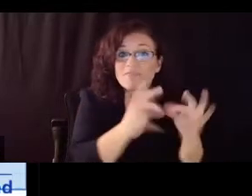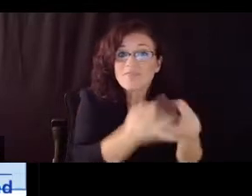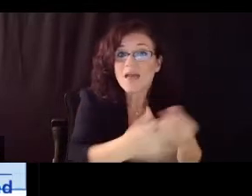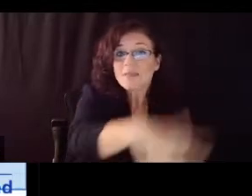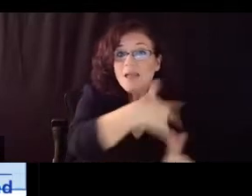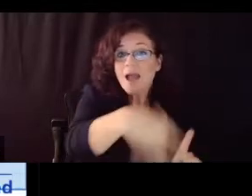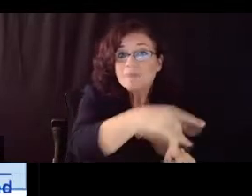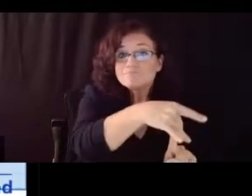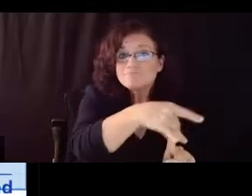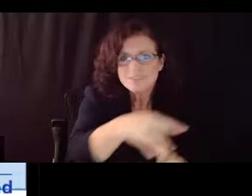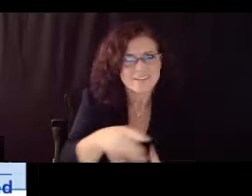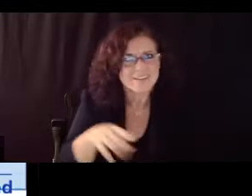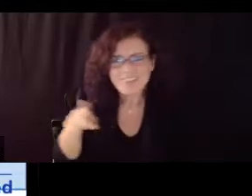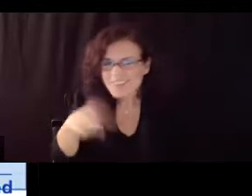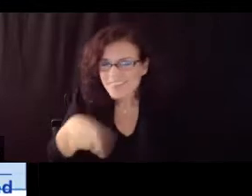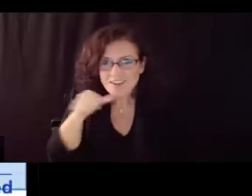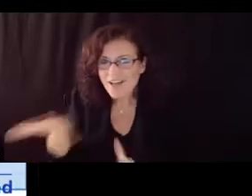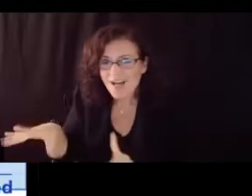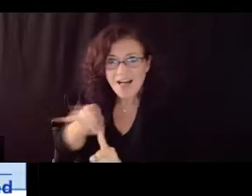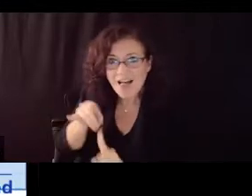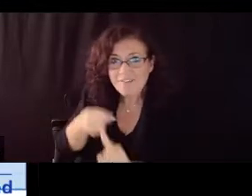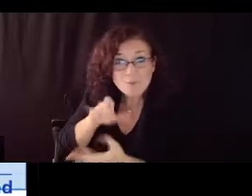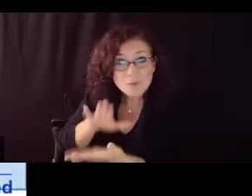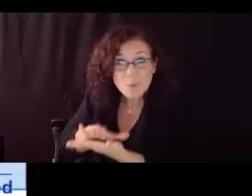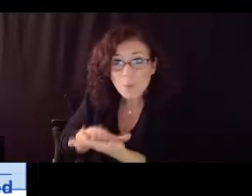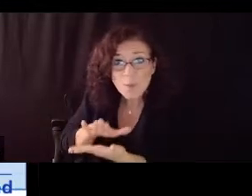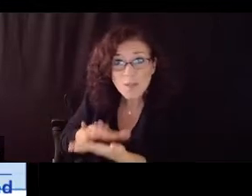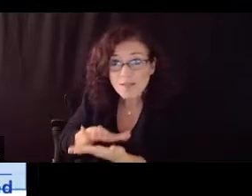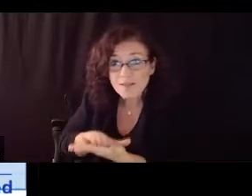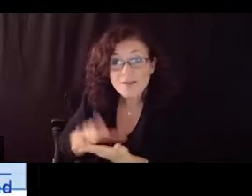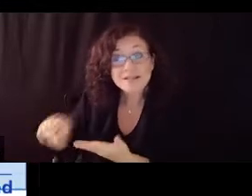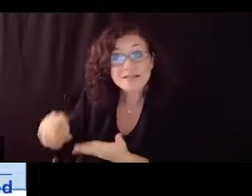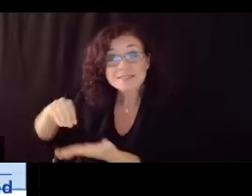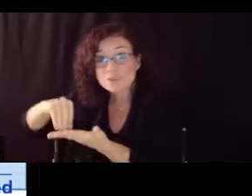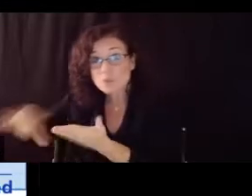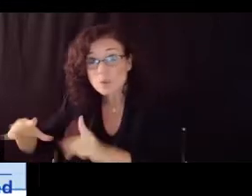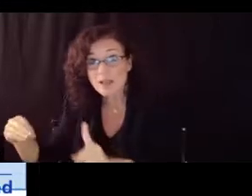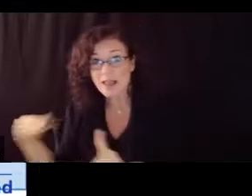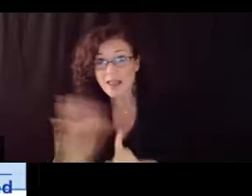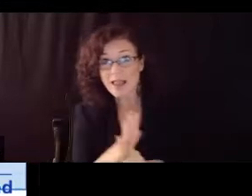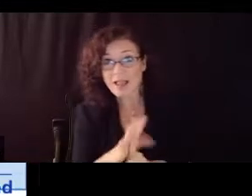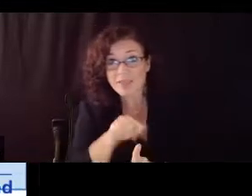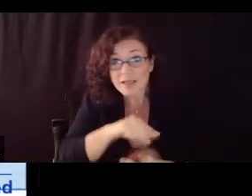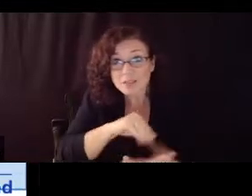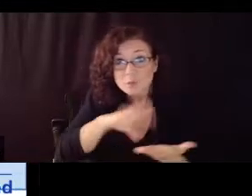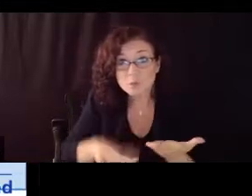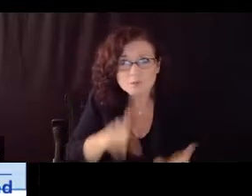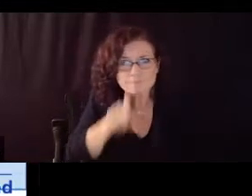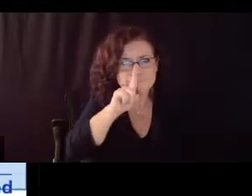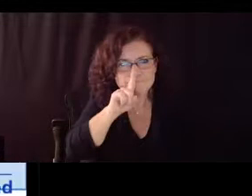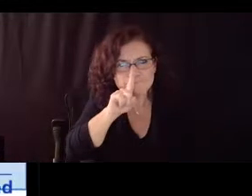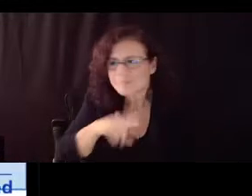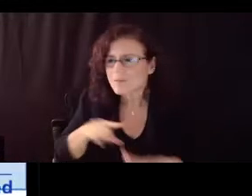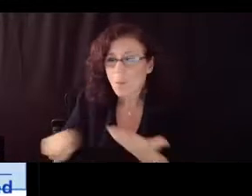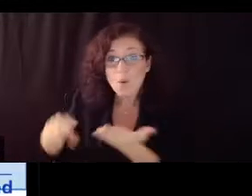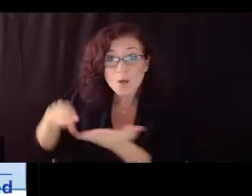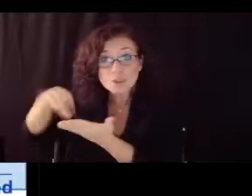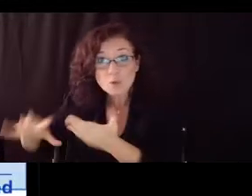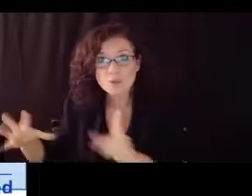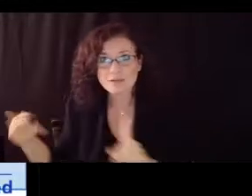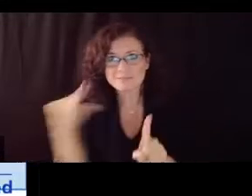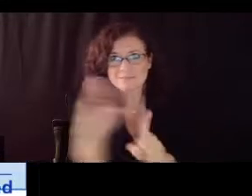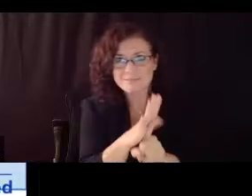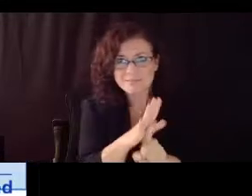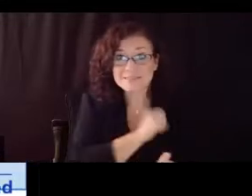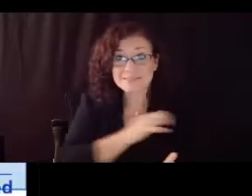not seeing transmissions from one student to another student or students to staff or staff to students the we